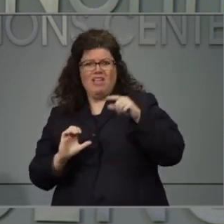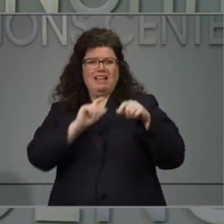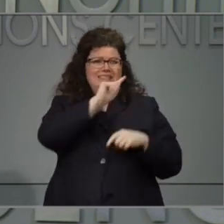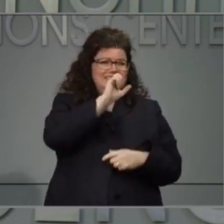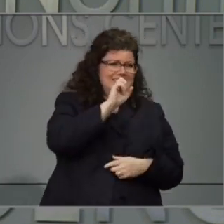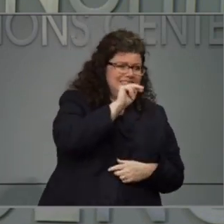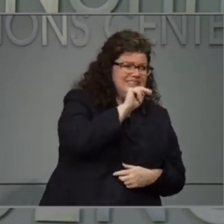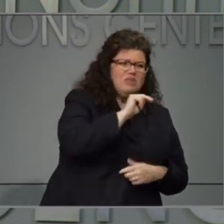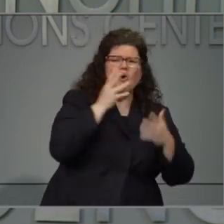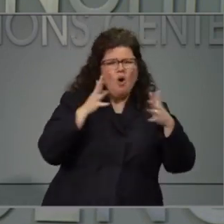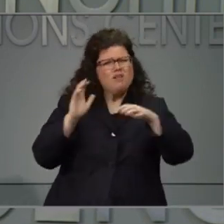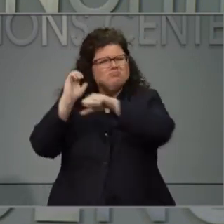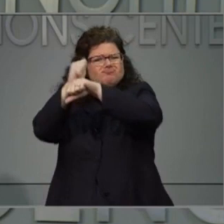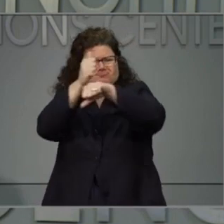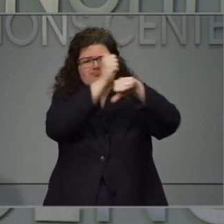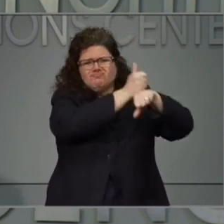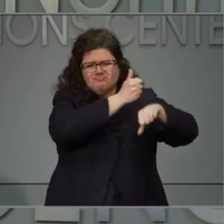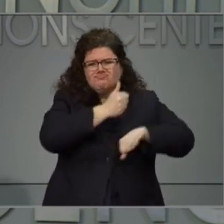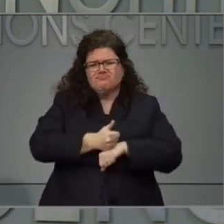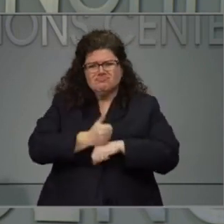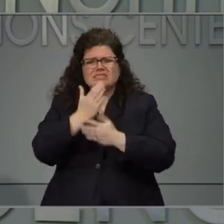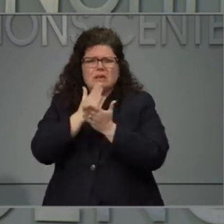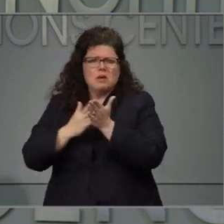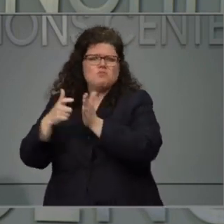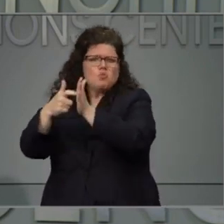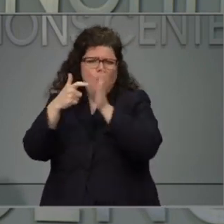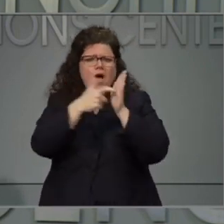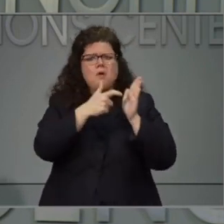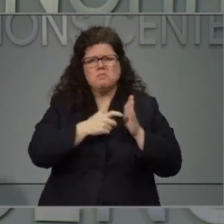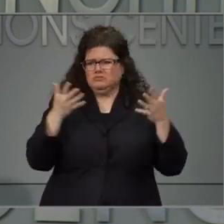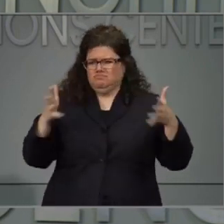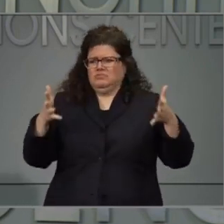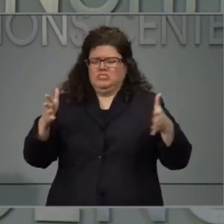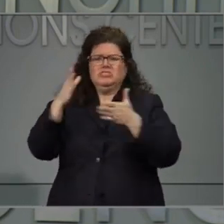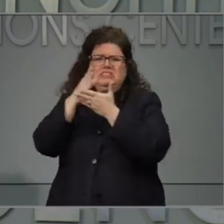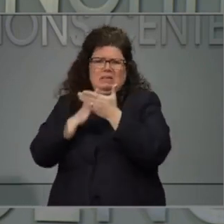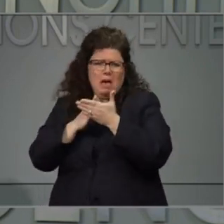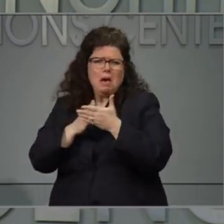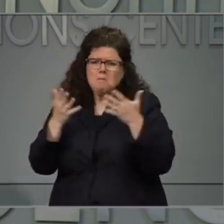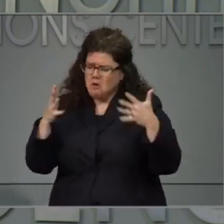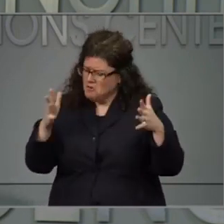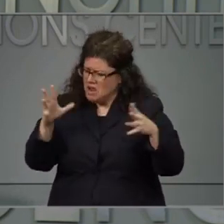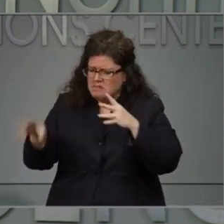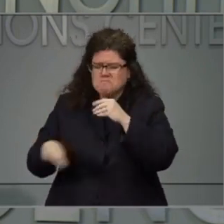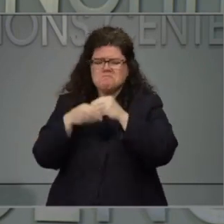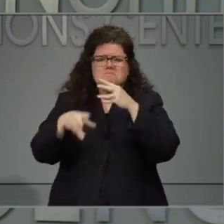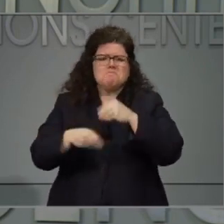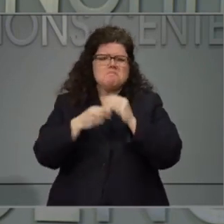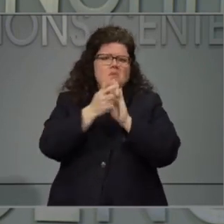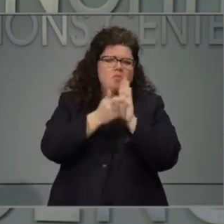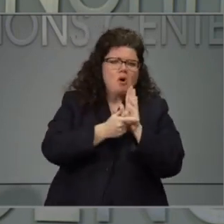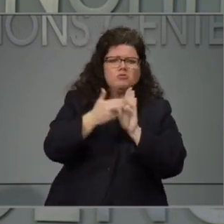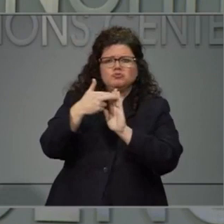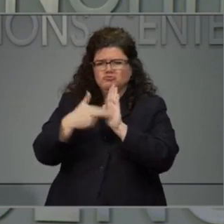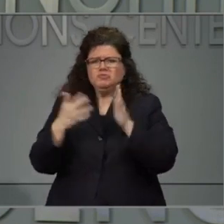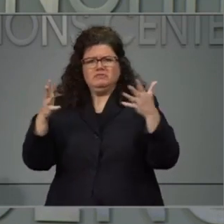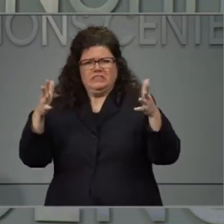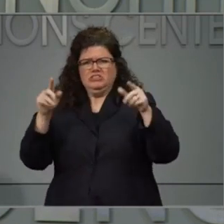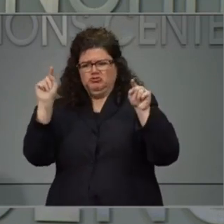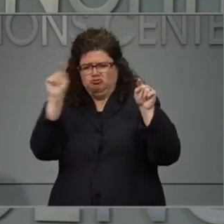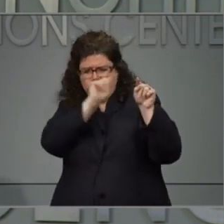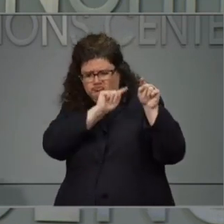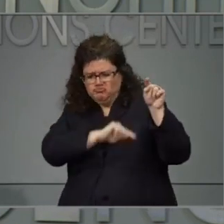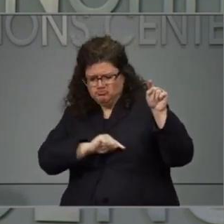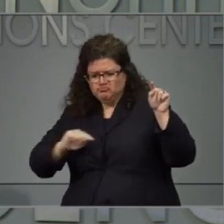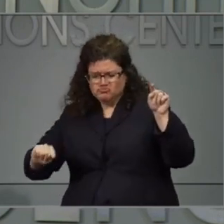some, some social distancing requirements and some interventions. And we're going to continue to